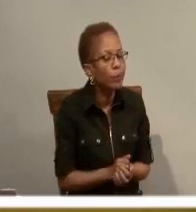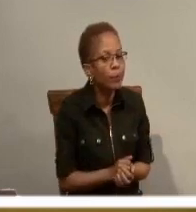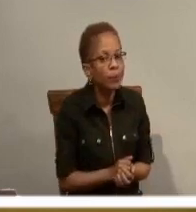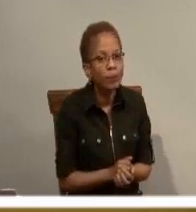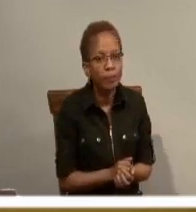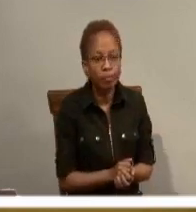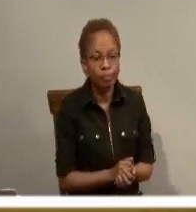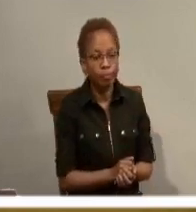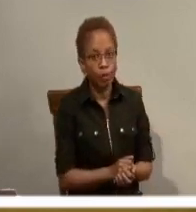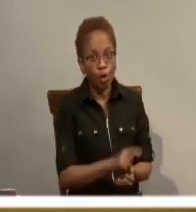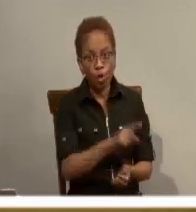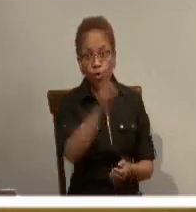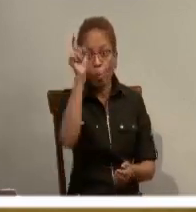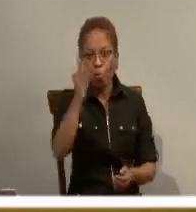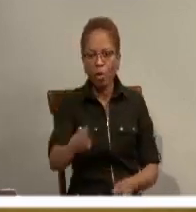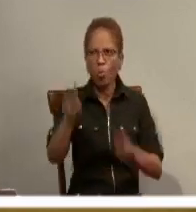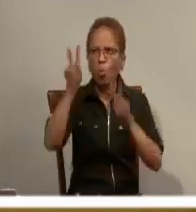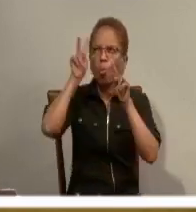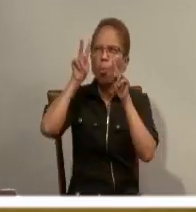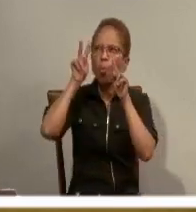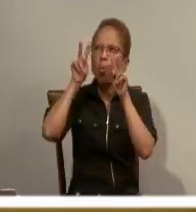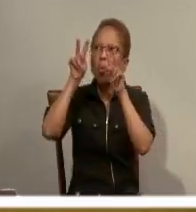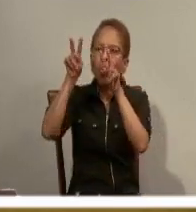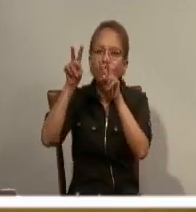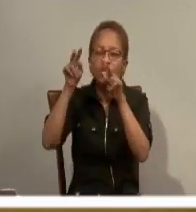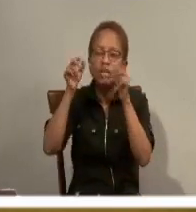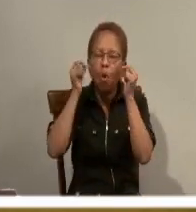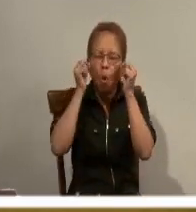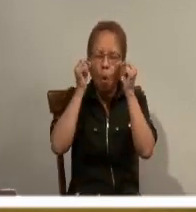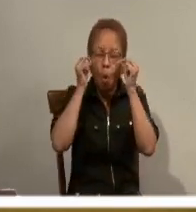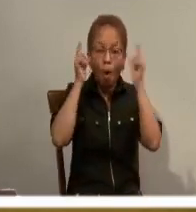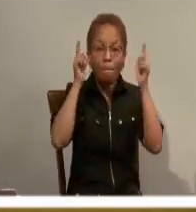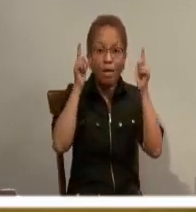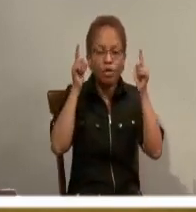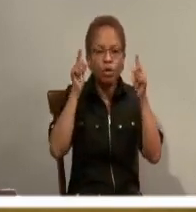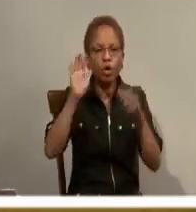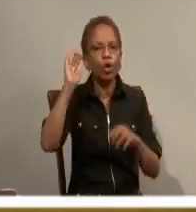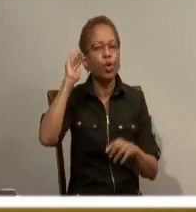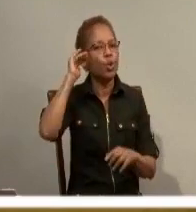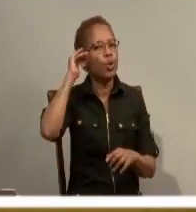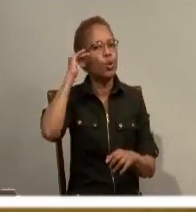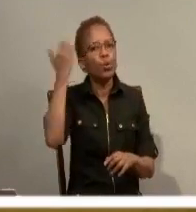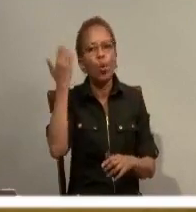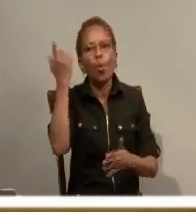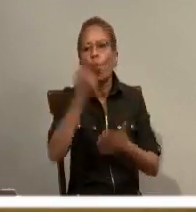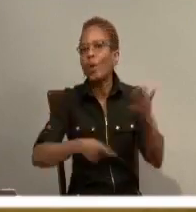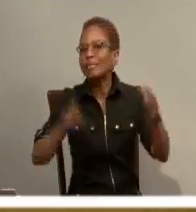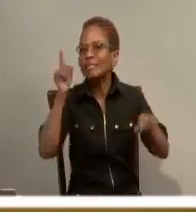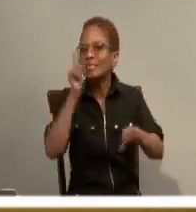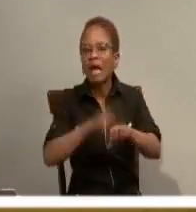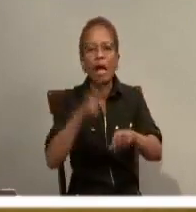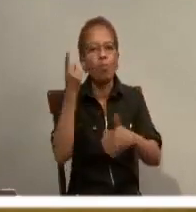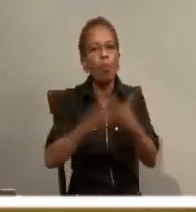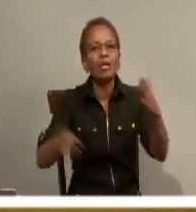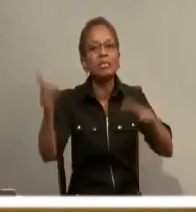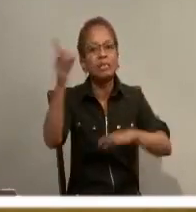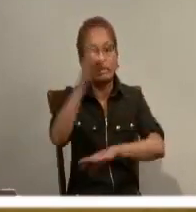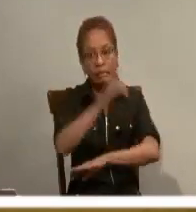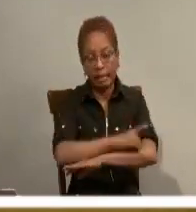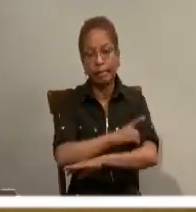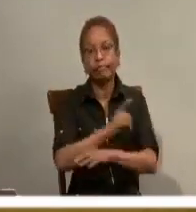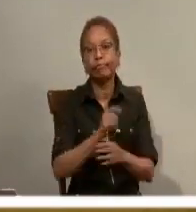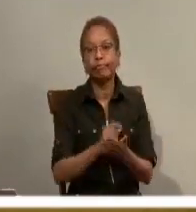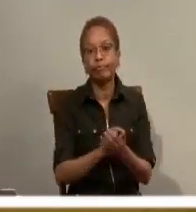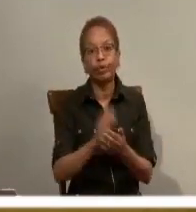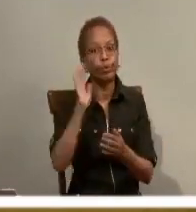So stay awake because you do not know either the day or the